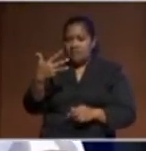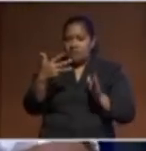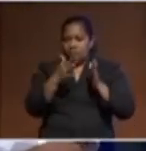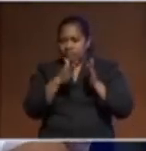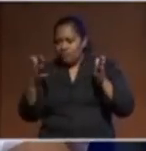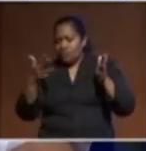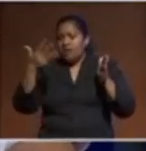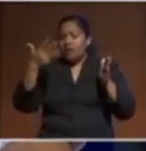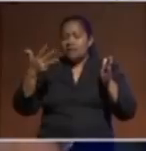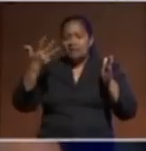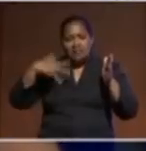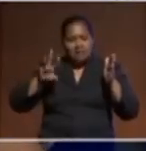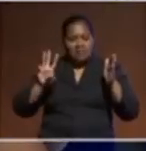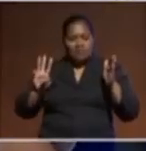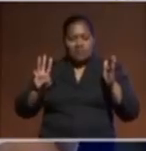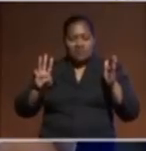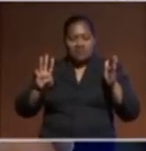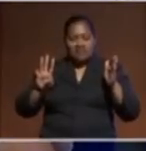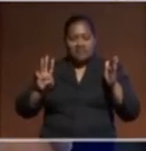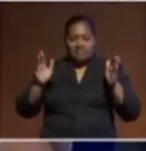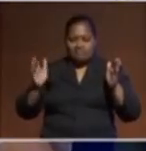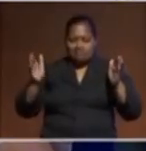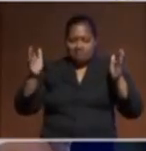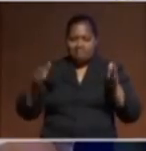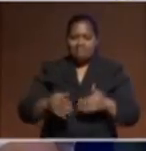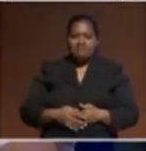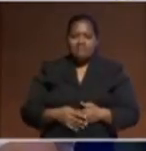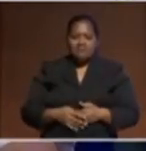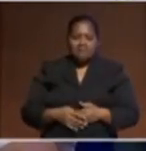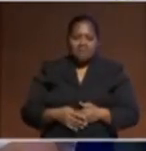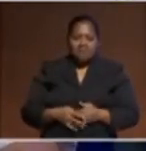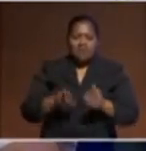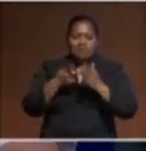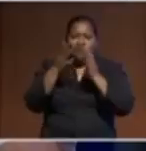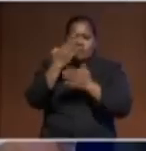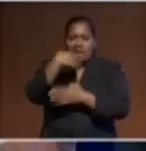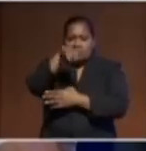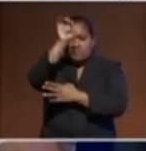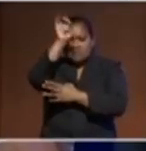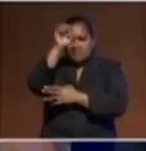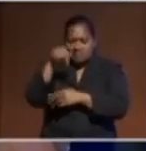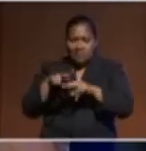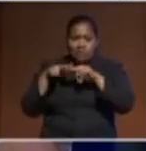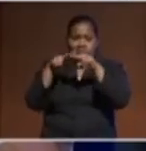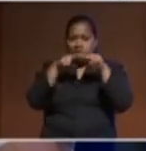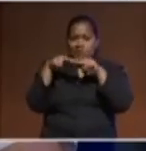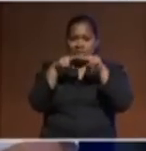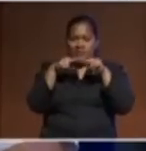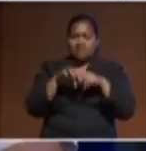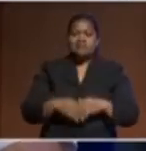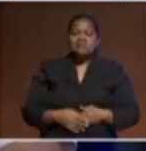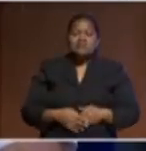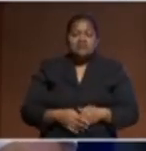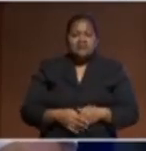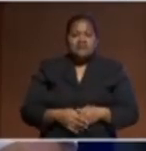Part of that embassy being established in Fiji was a foreign policy